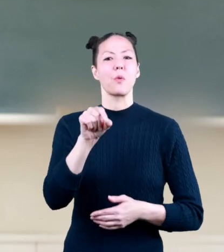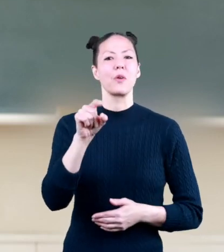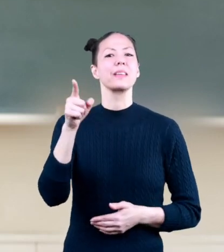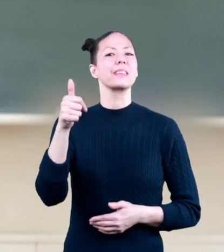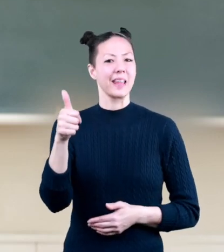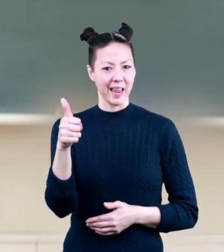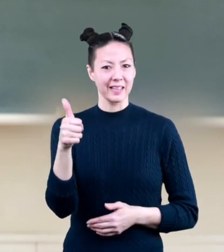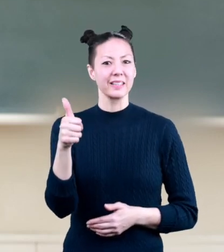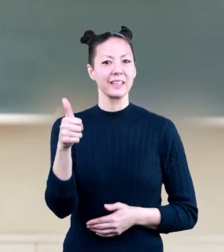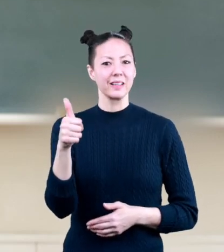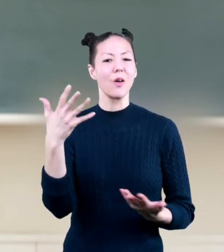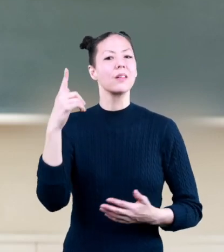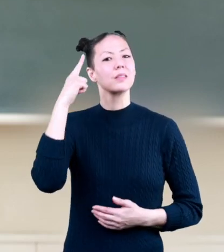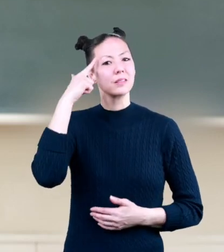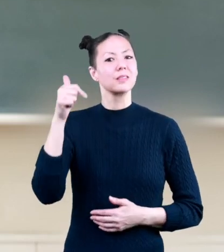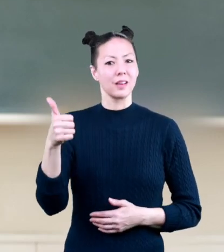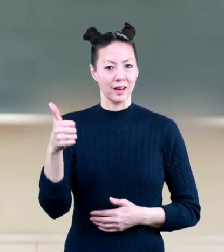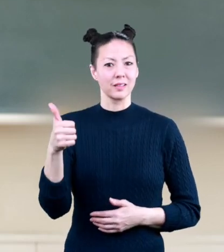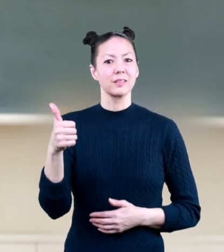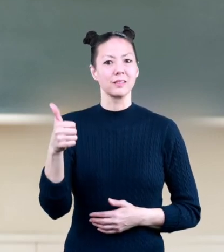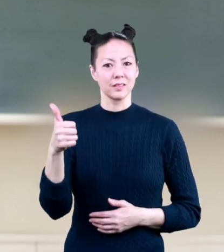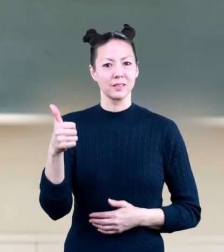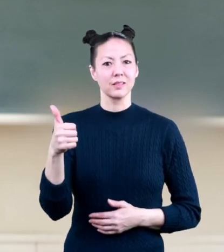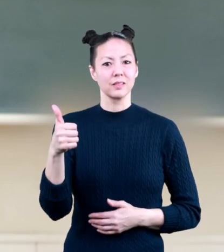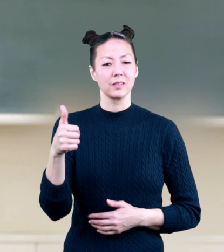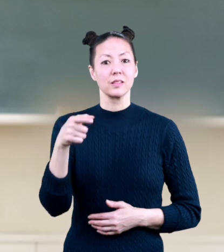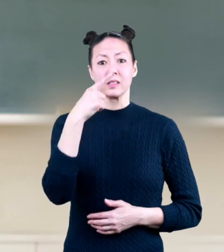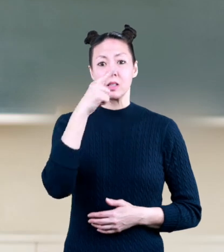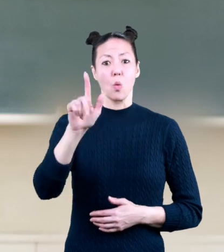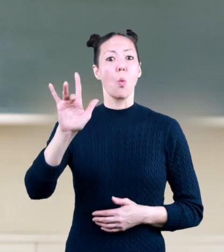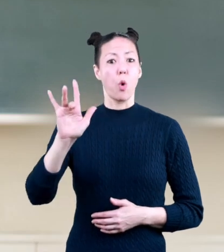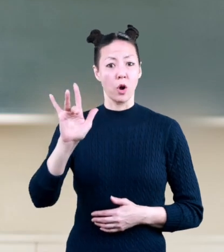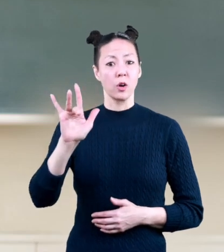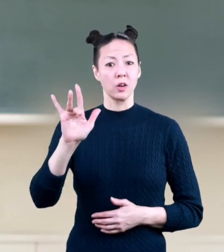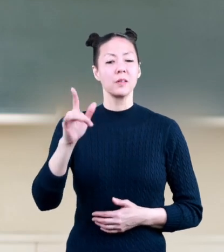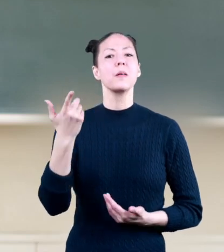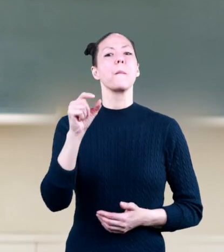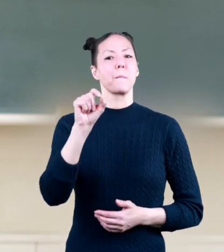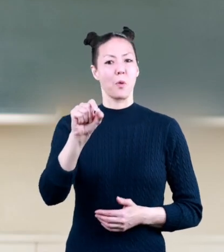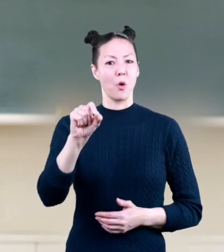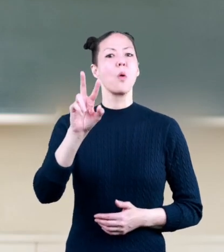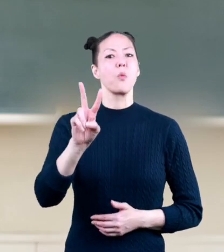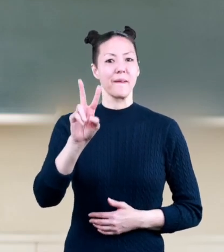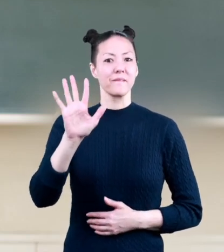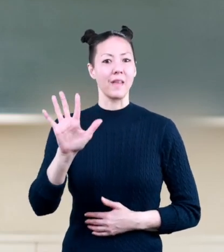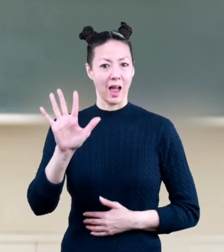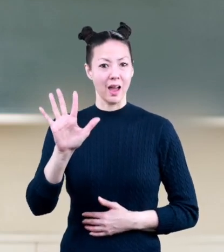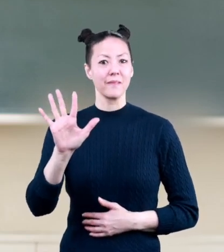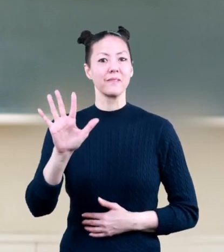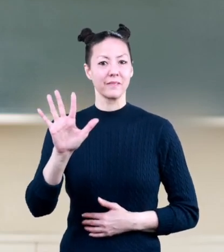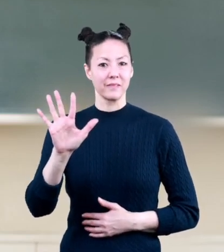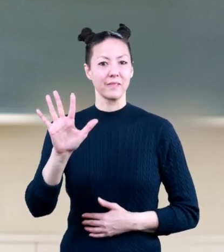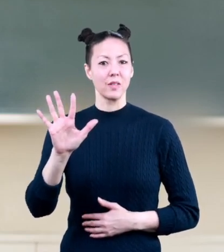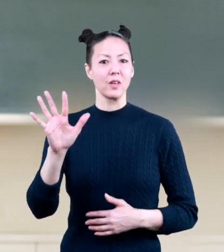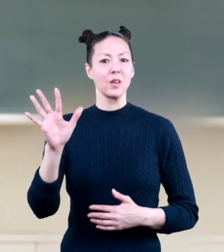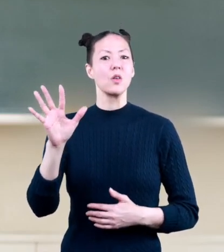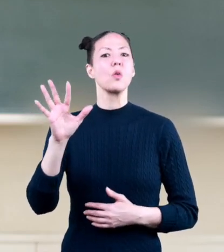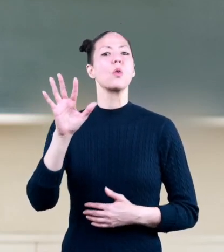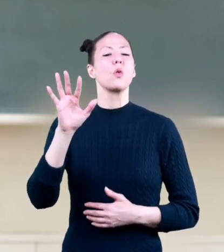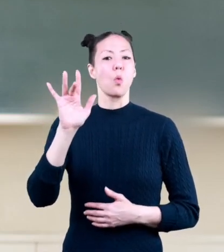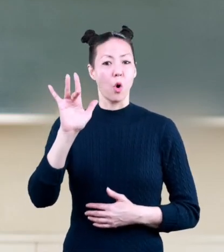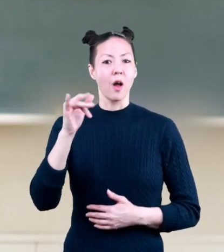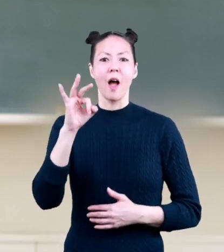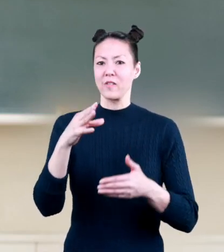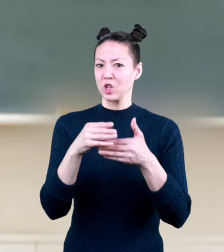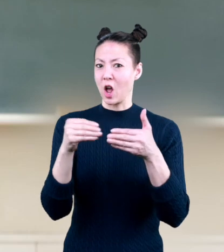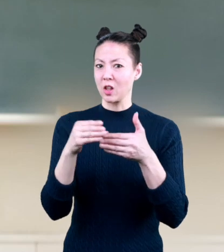is 0.10 or 10 cents here's a quarter its decimal amount is 0.25 or